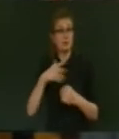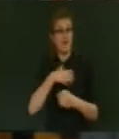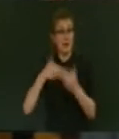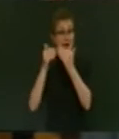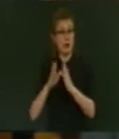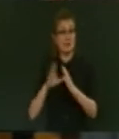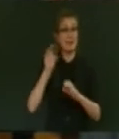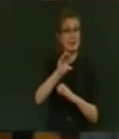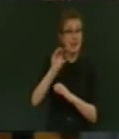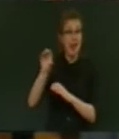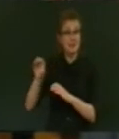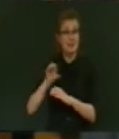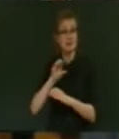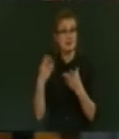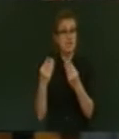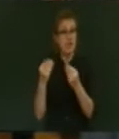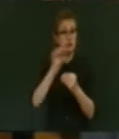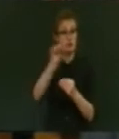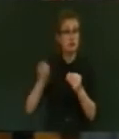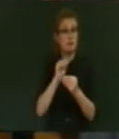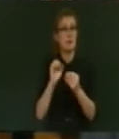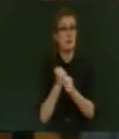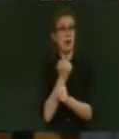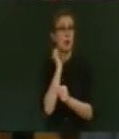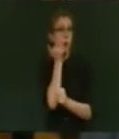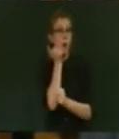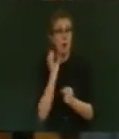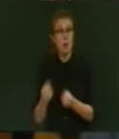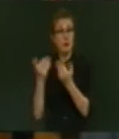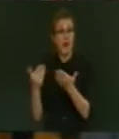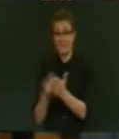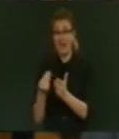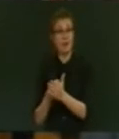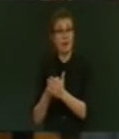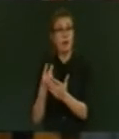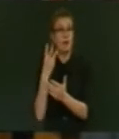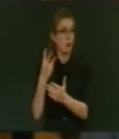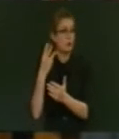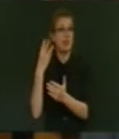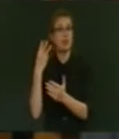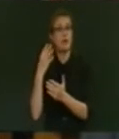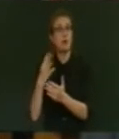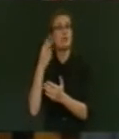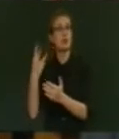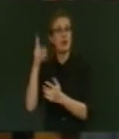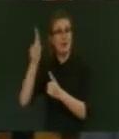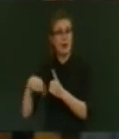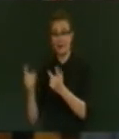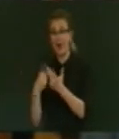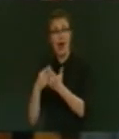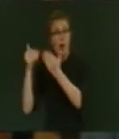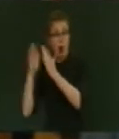the funding for 240,000 other homes to be insulated and to have heat units. We're the Government that supported